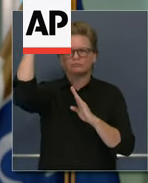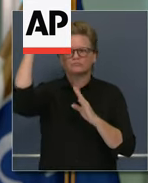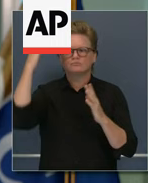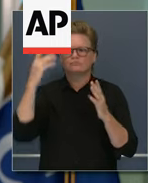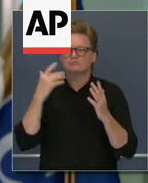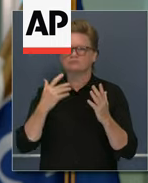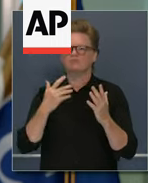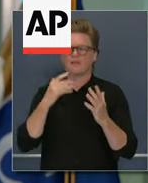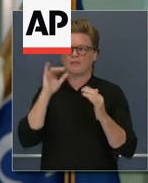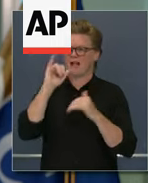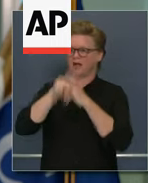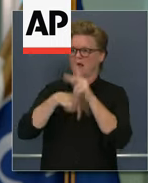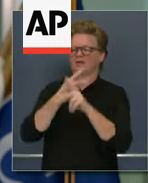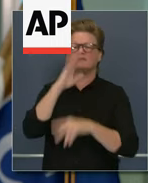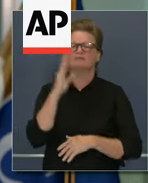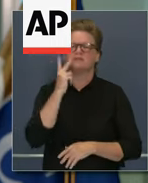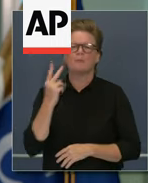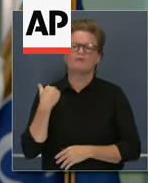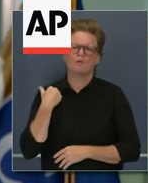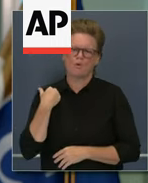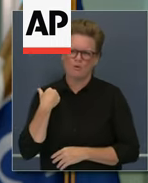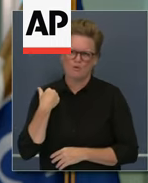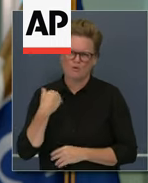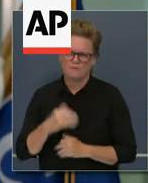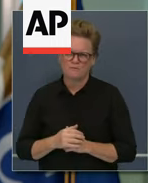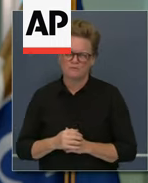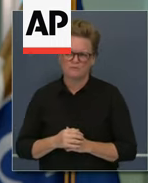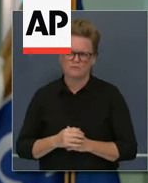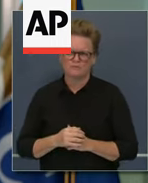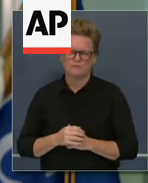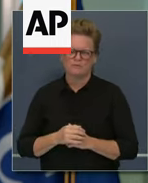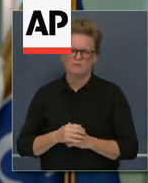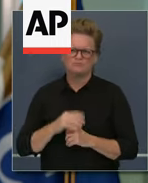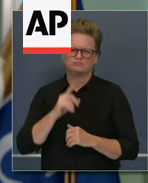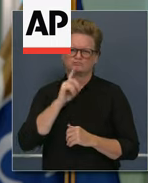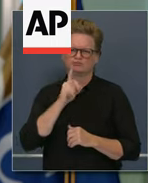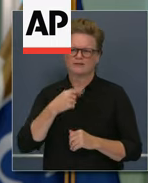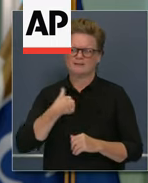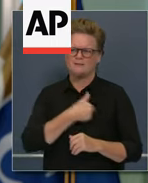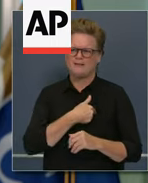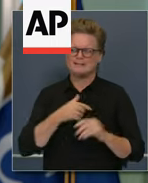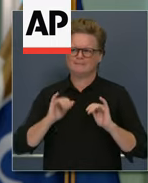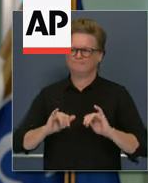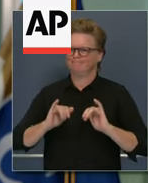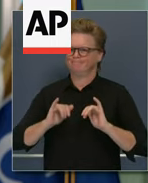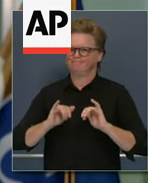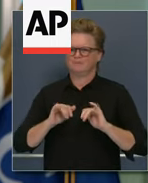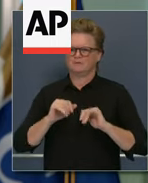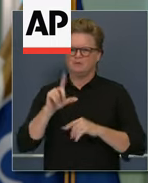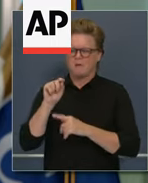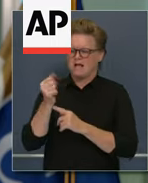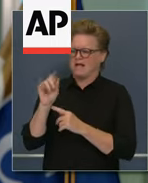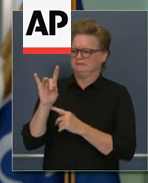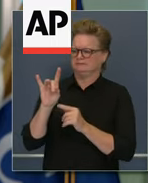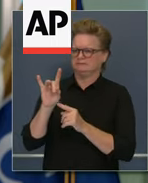seen in modern times, only analogous perhaps to the challenges we felt faced in 2018 under